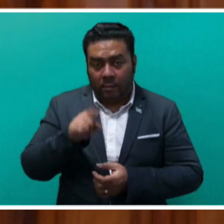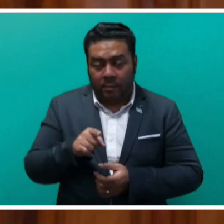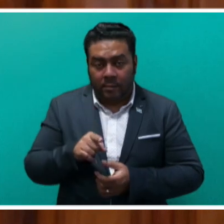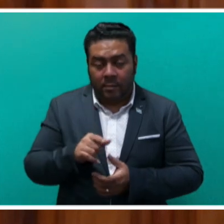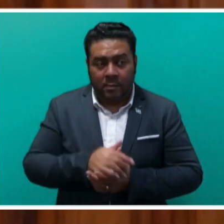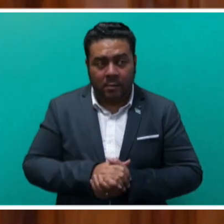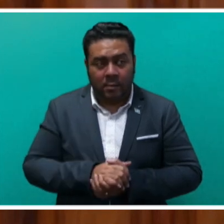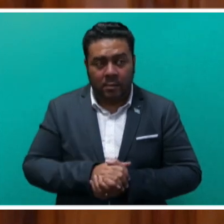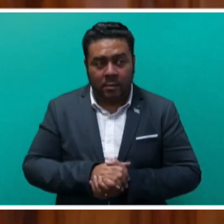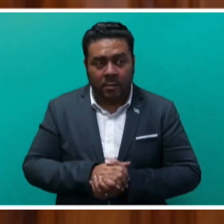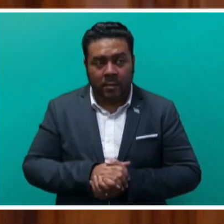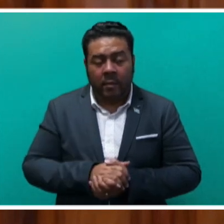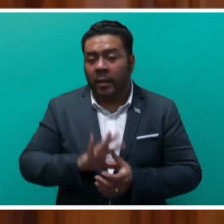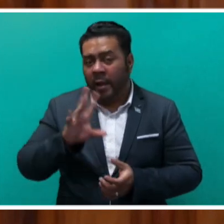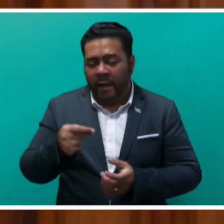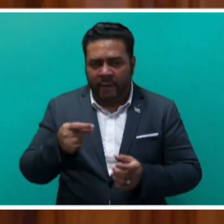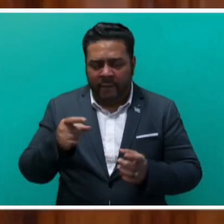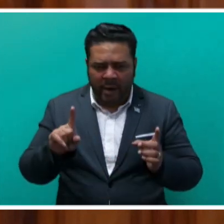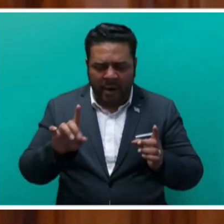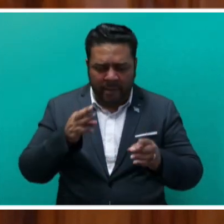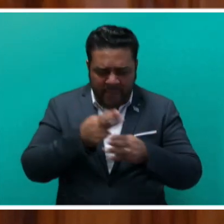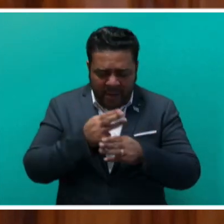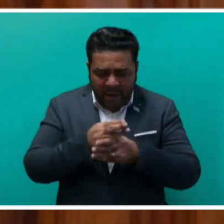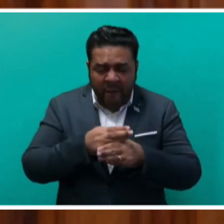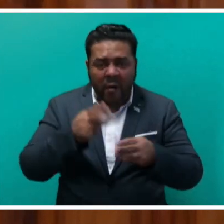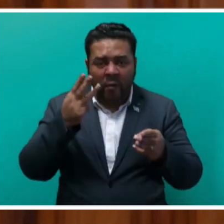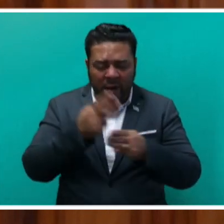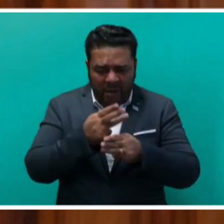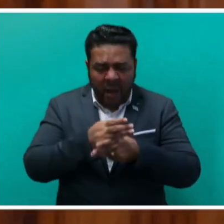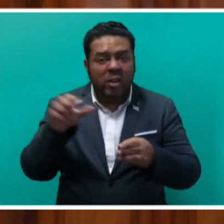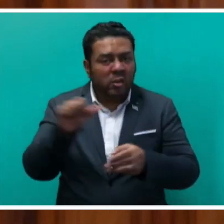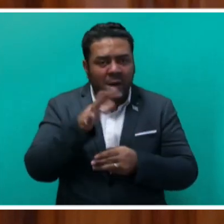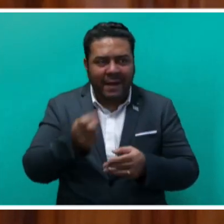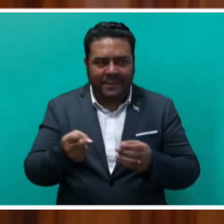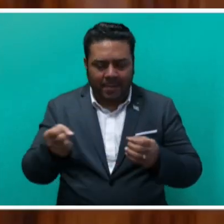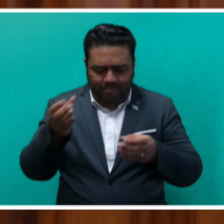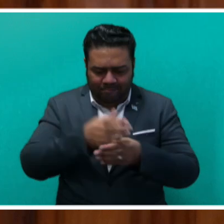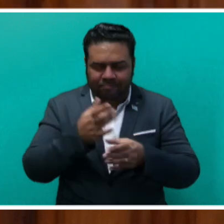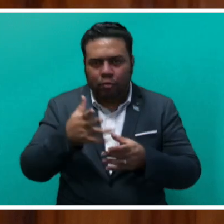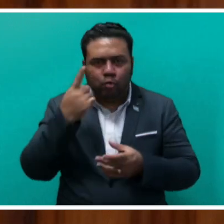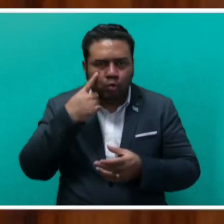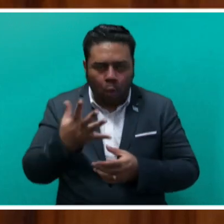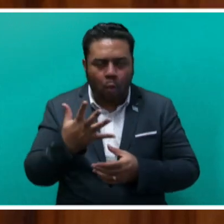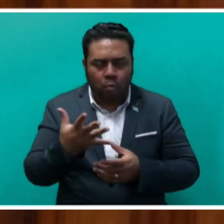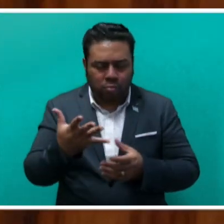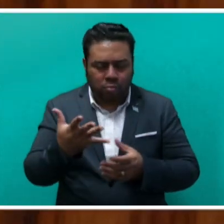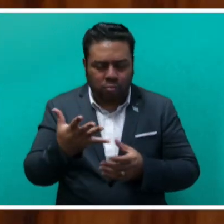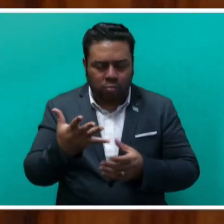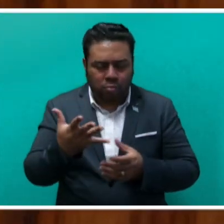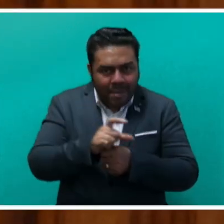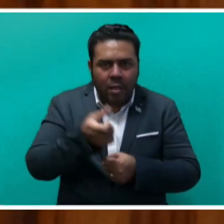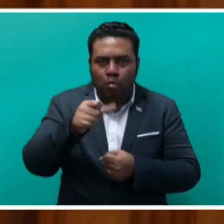piece of treated timber should be branded as described. Honourable Speaker,